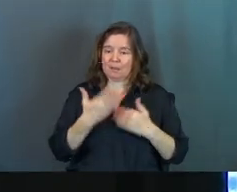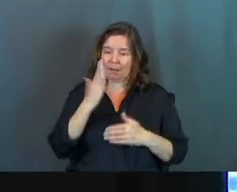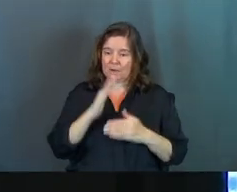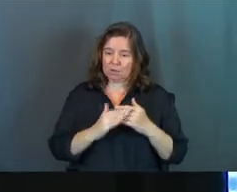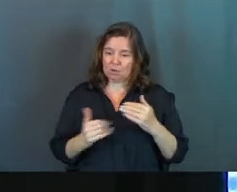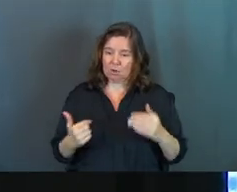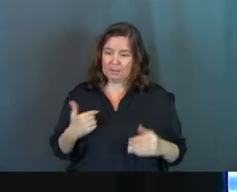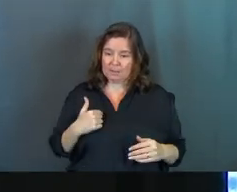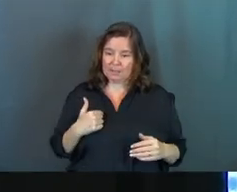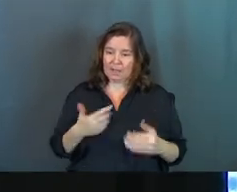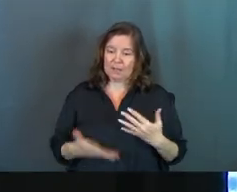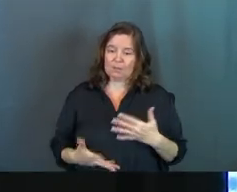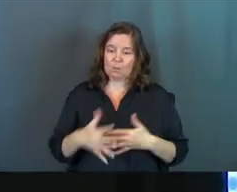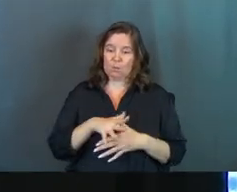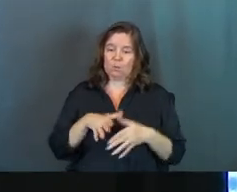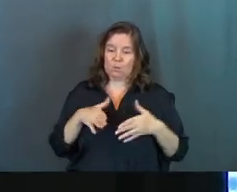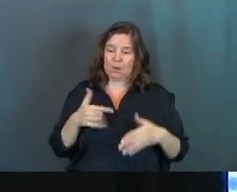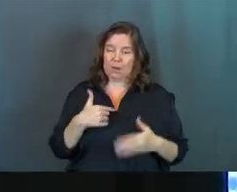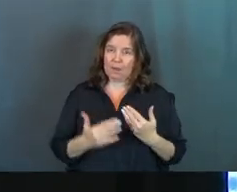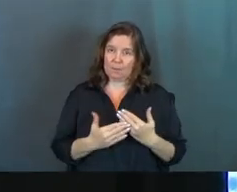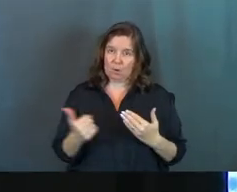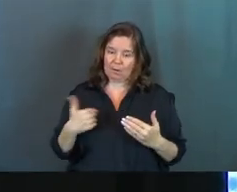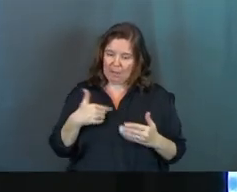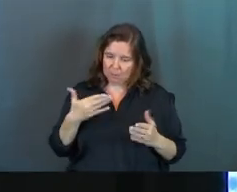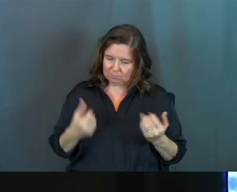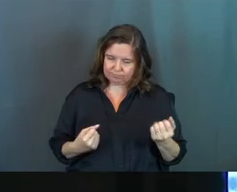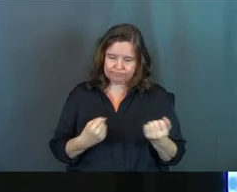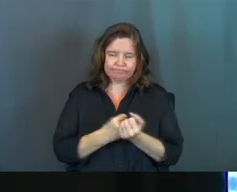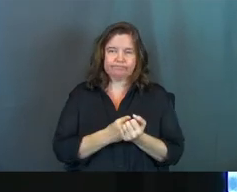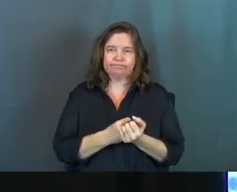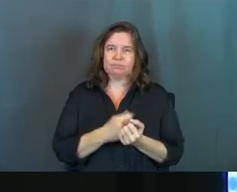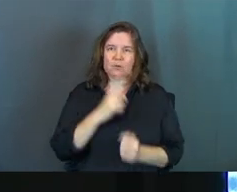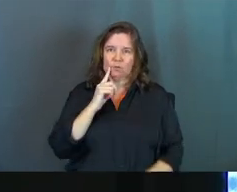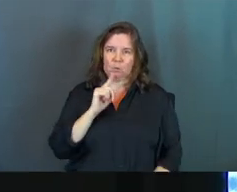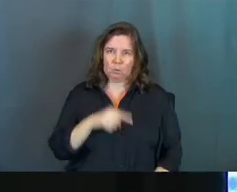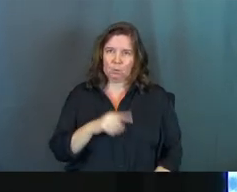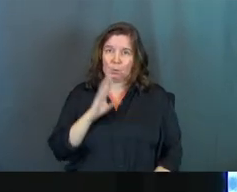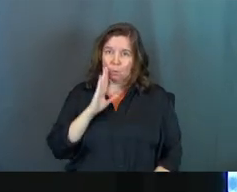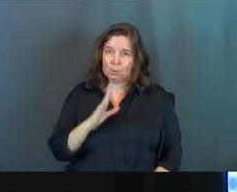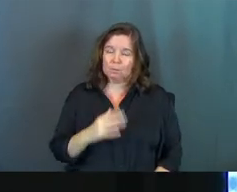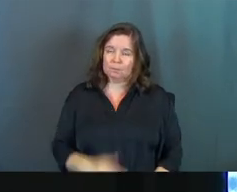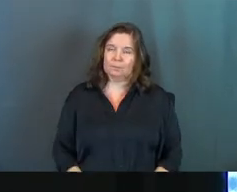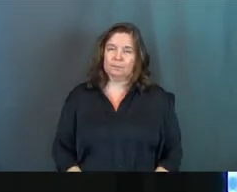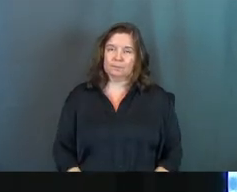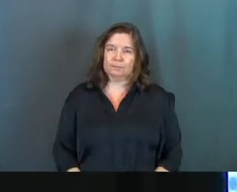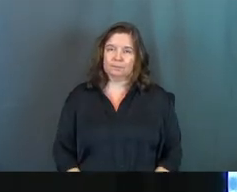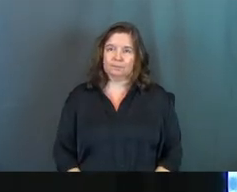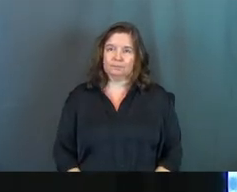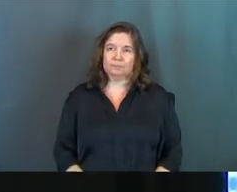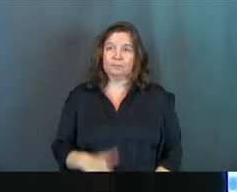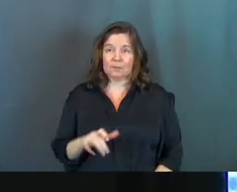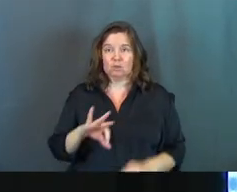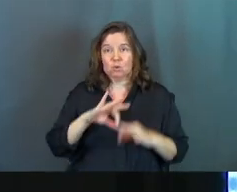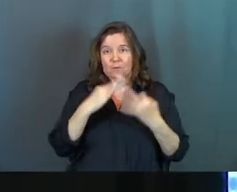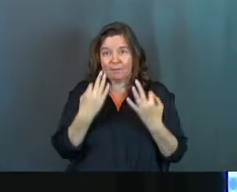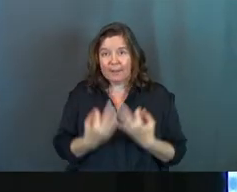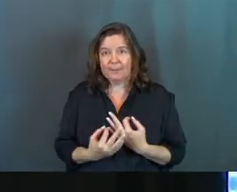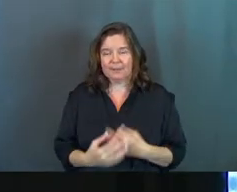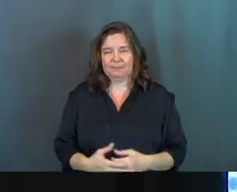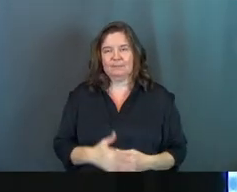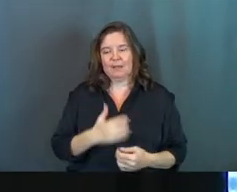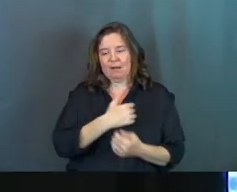called me to and prioritizing it the way I'm called to, I'll be there for you. I'll be there for you because your family,